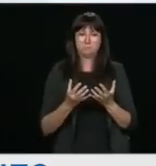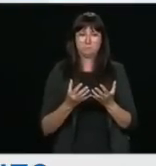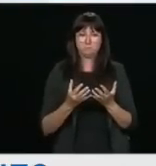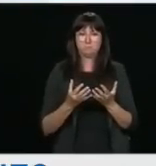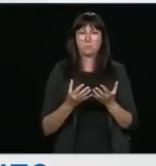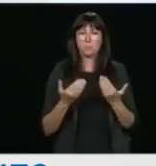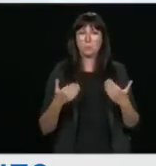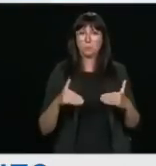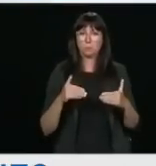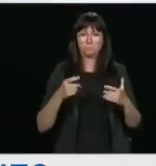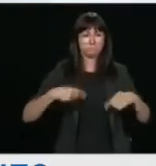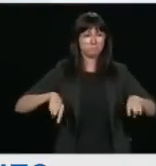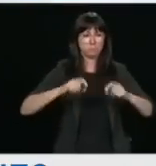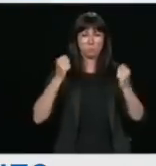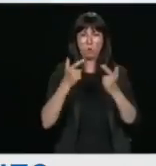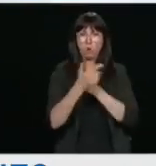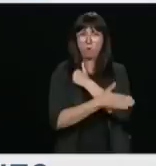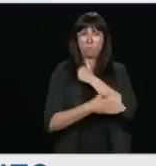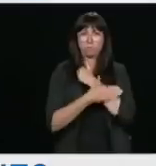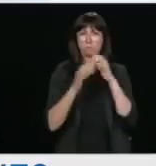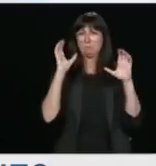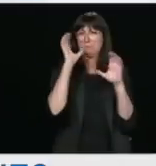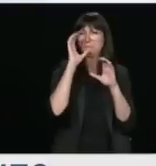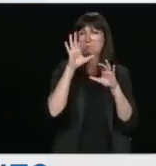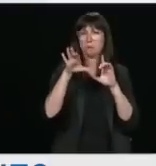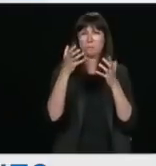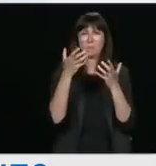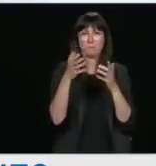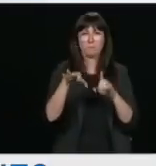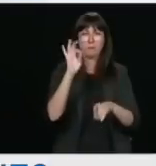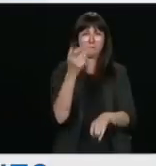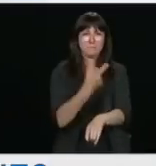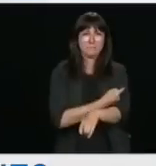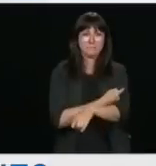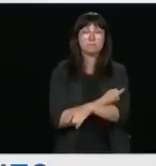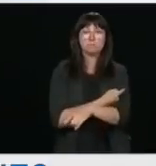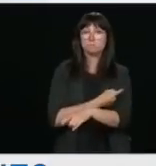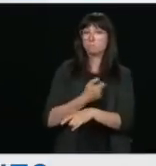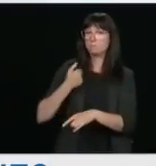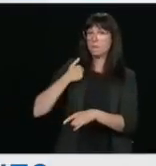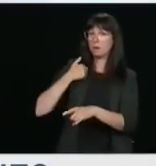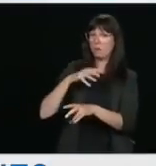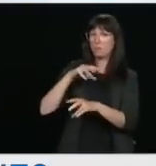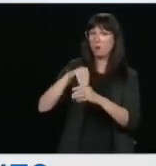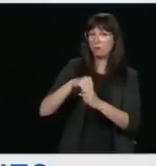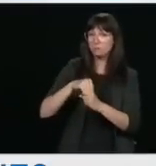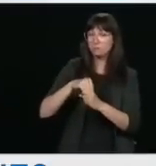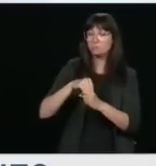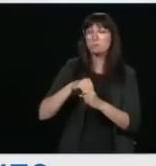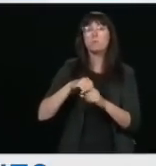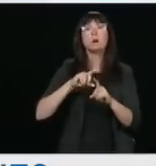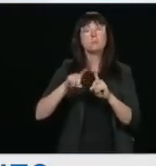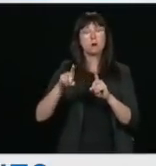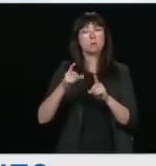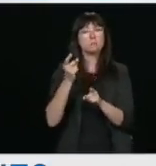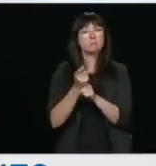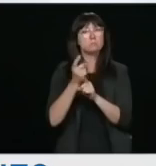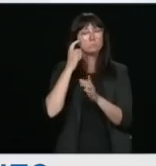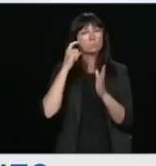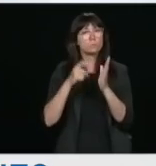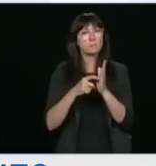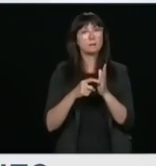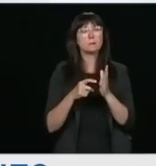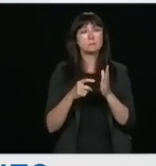vaccine is something that Canada is very much an important part of, but we recognize that there are foreign actors, threat